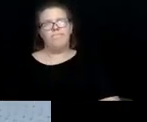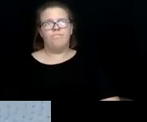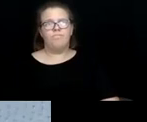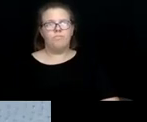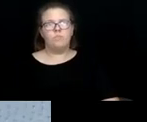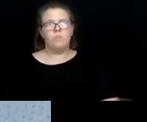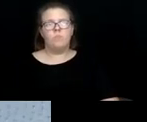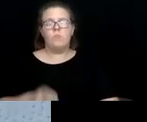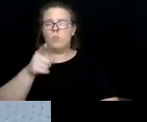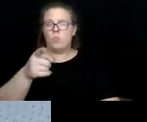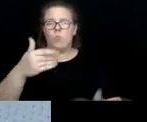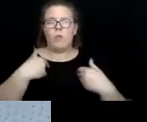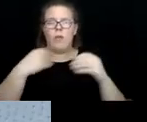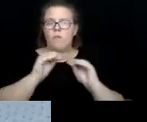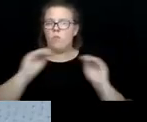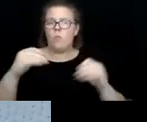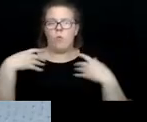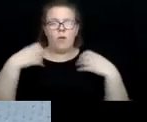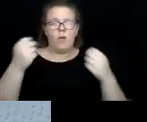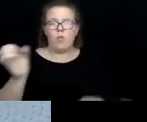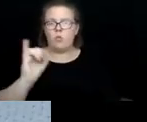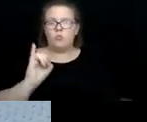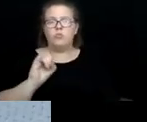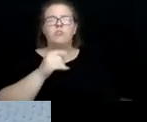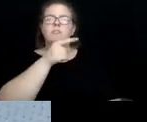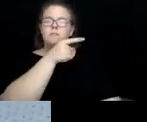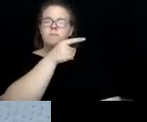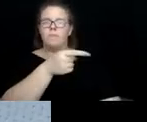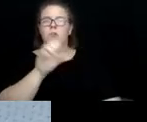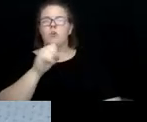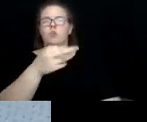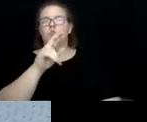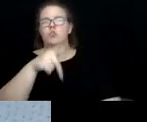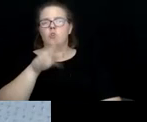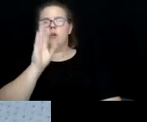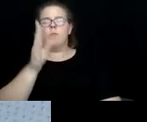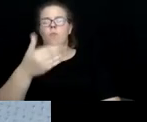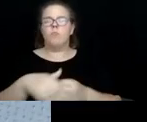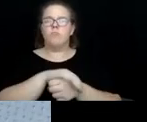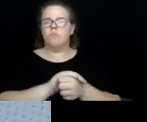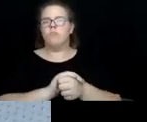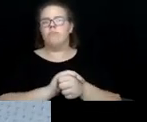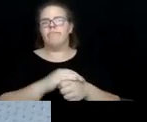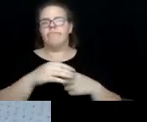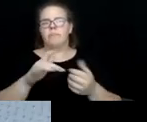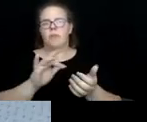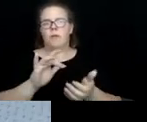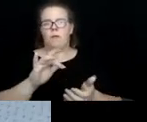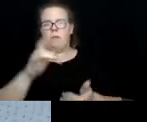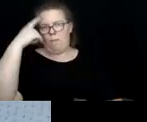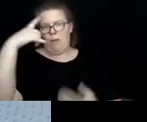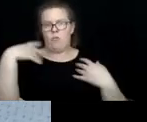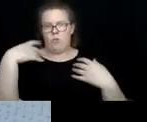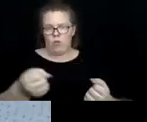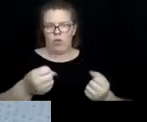health insurance that covers mental health counseling, the, the demonstration, demonstration project